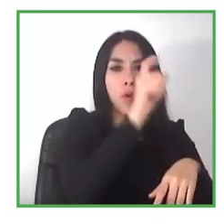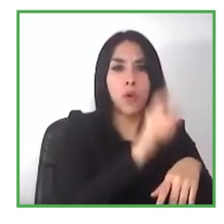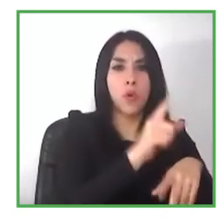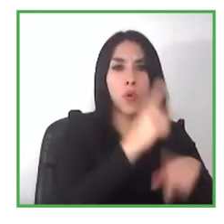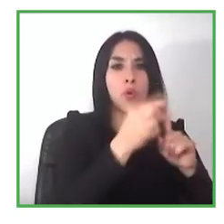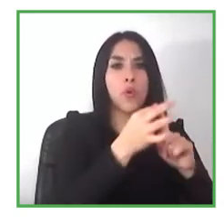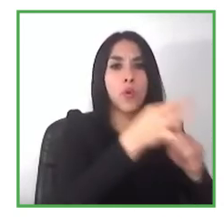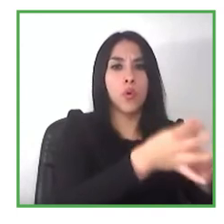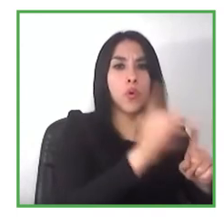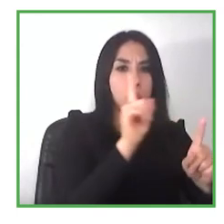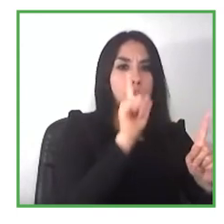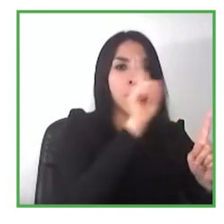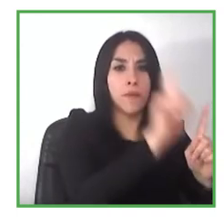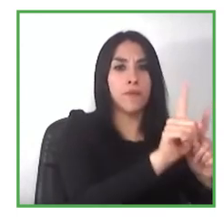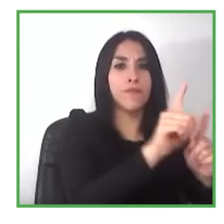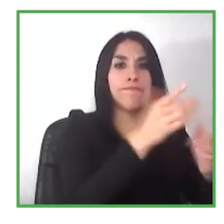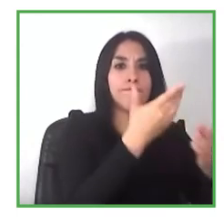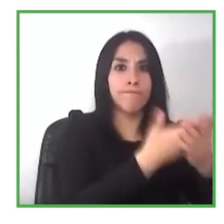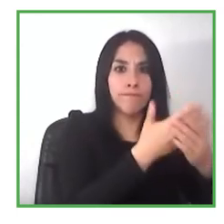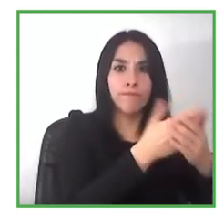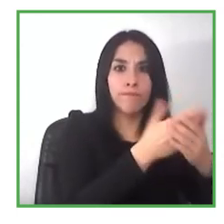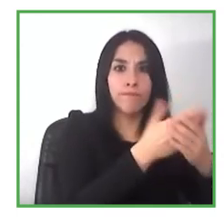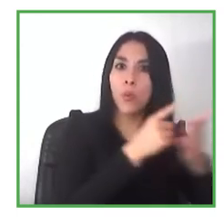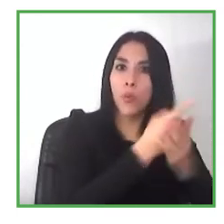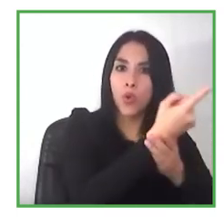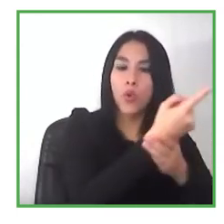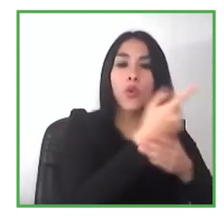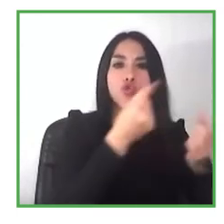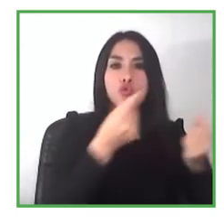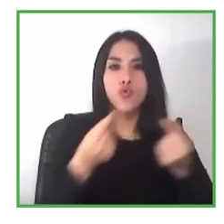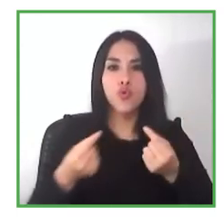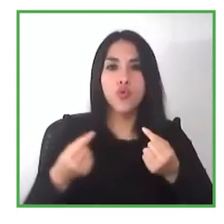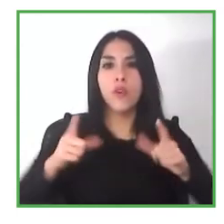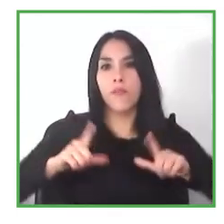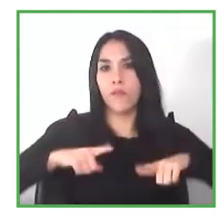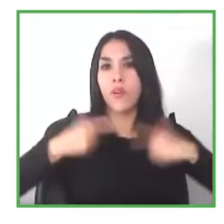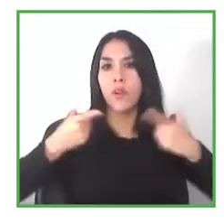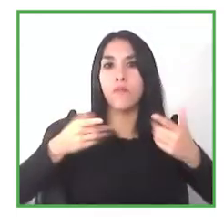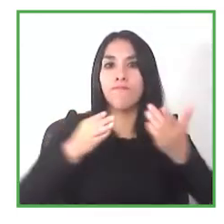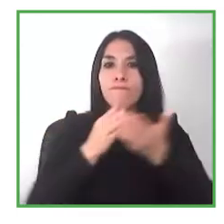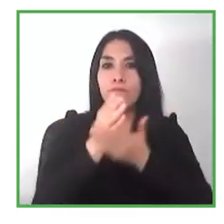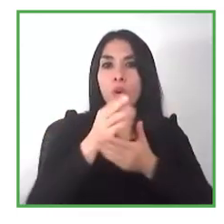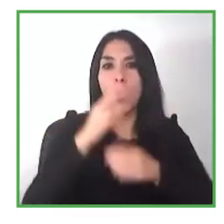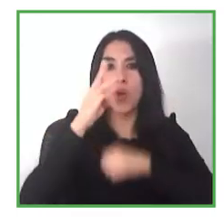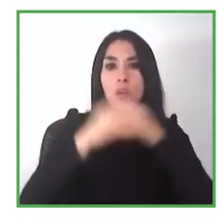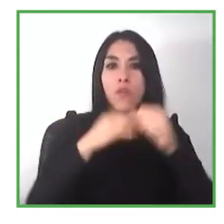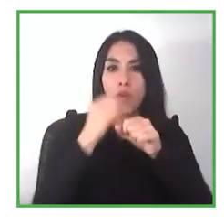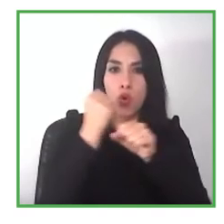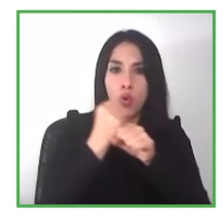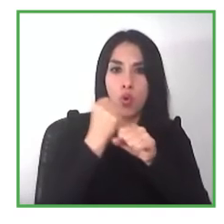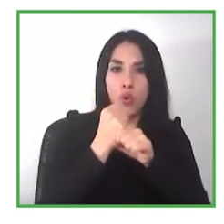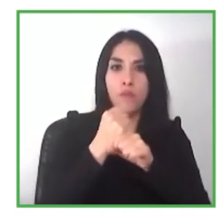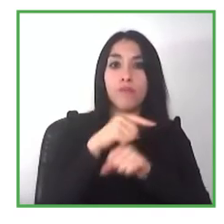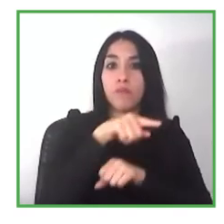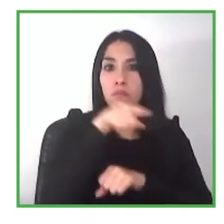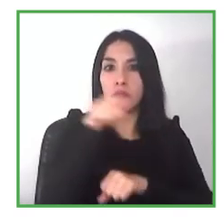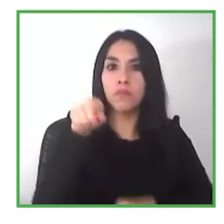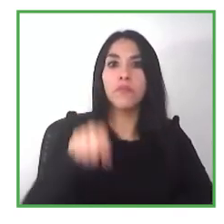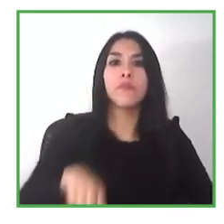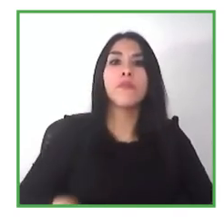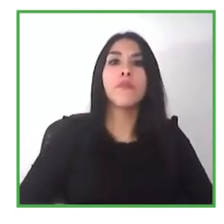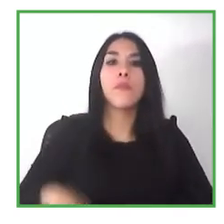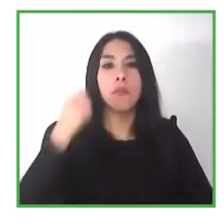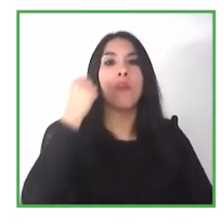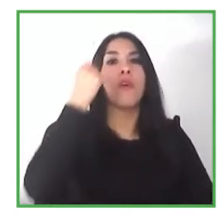the staff so we go in prior to the actual first day's work and we help the employer